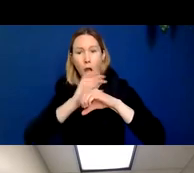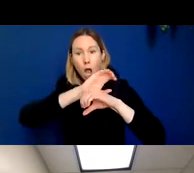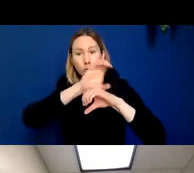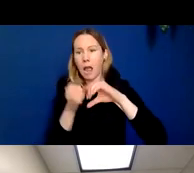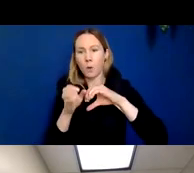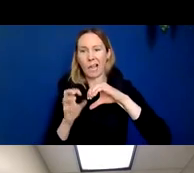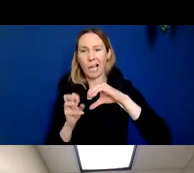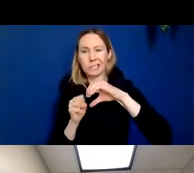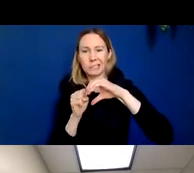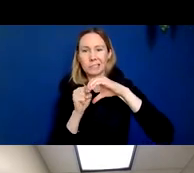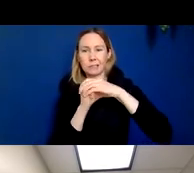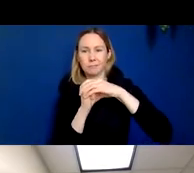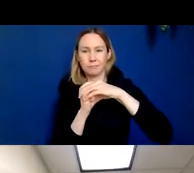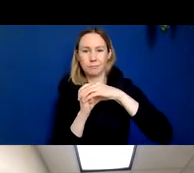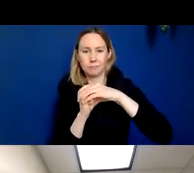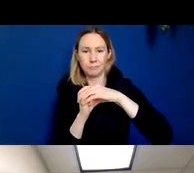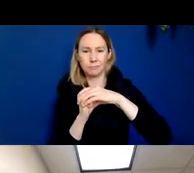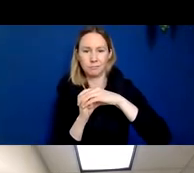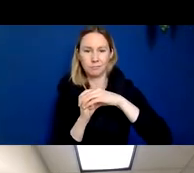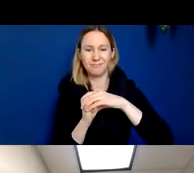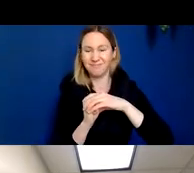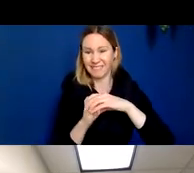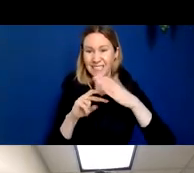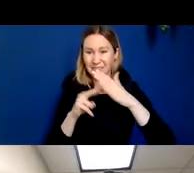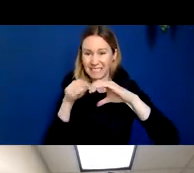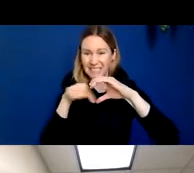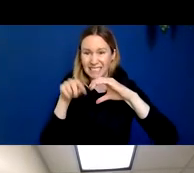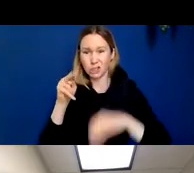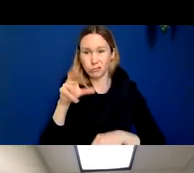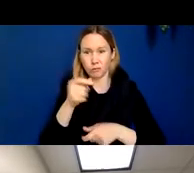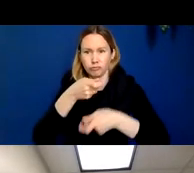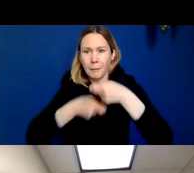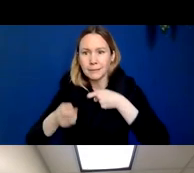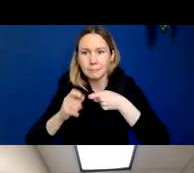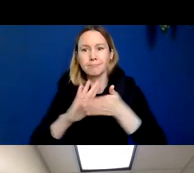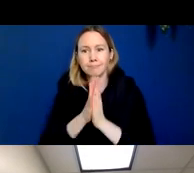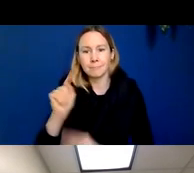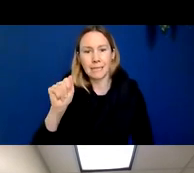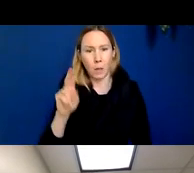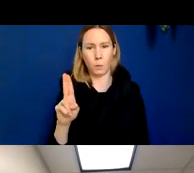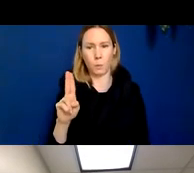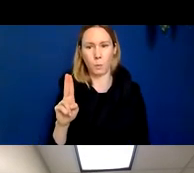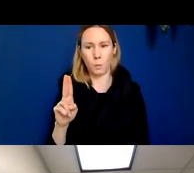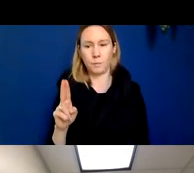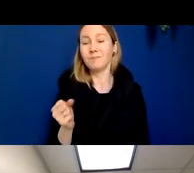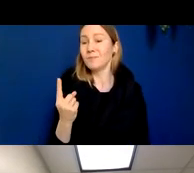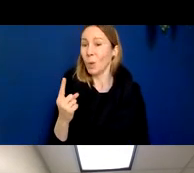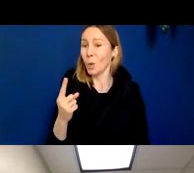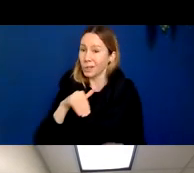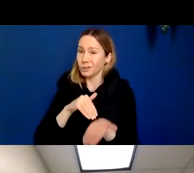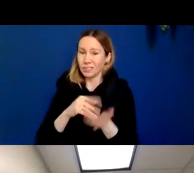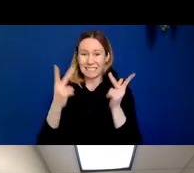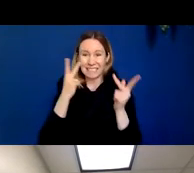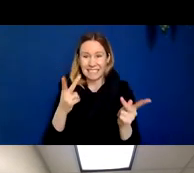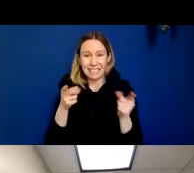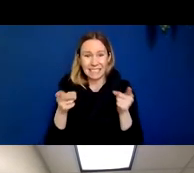Here you see a neuron that has been completely replaced by tau. And so when the neuropathologist sees these two proteins in association